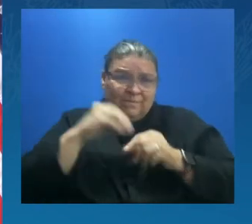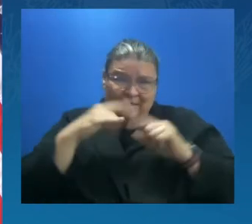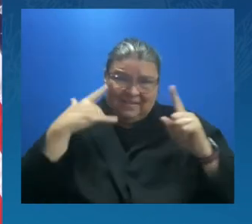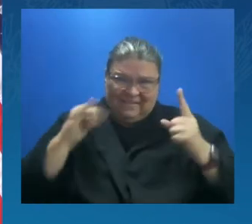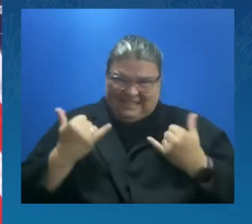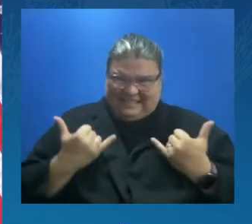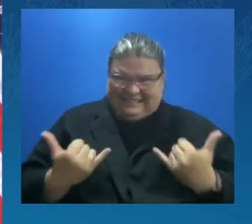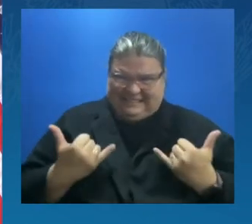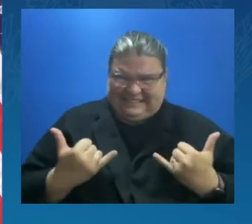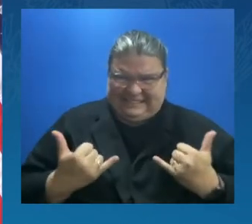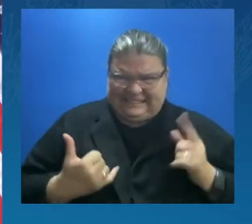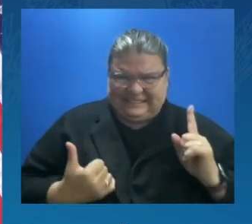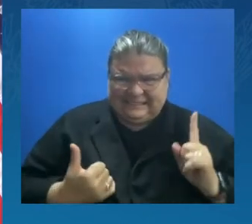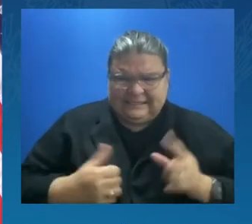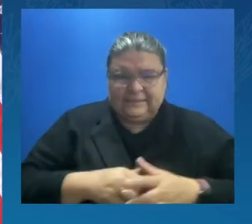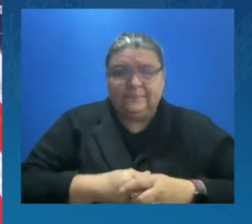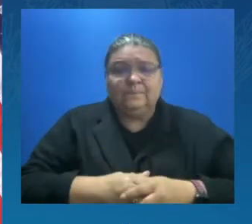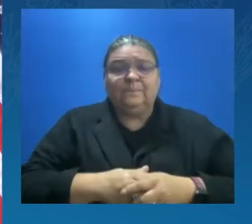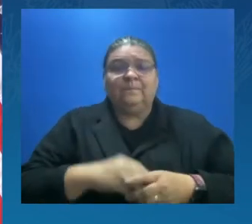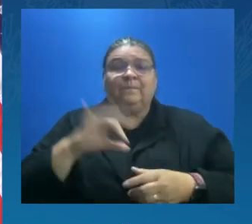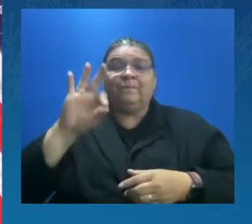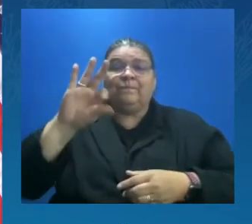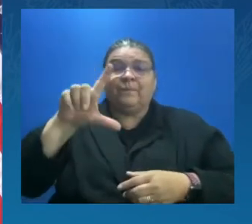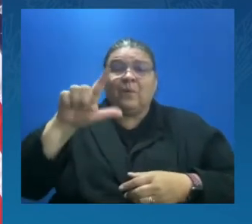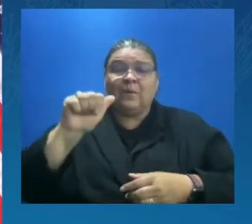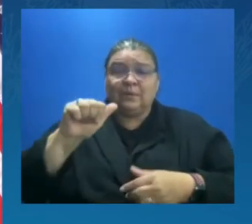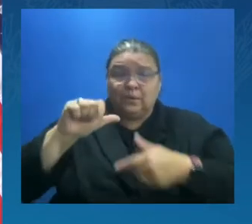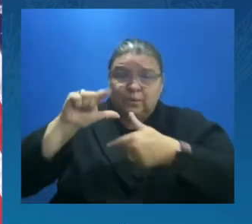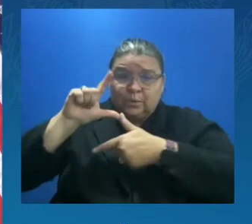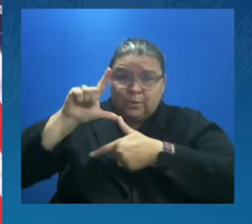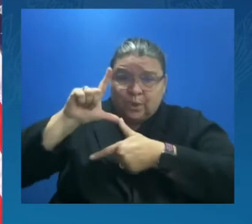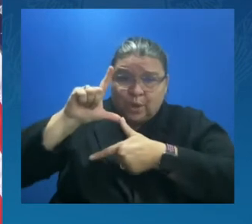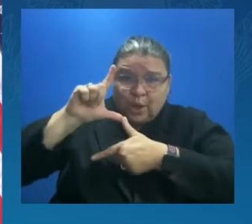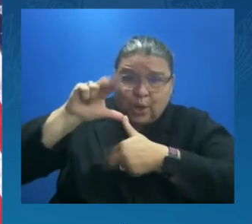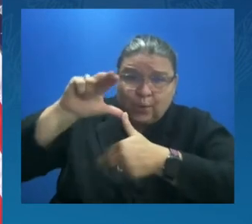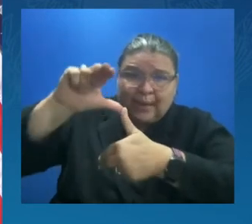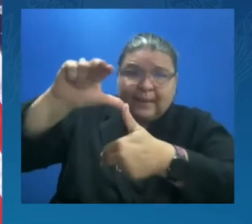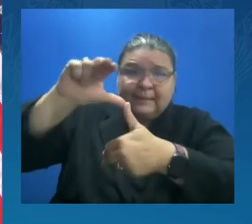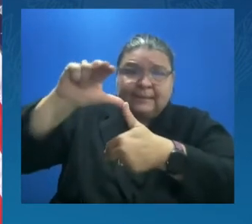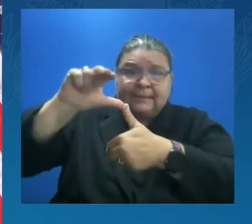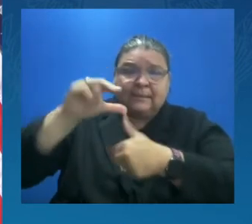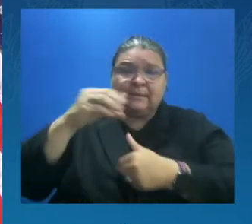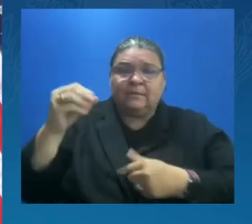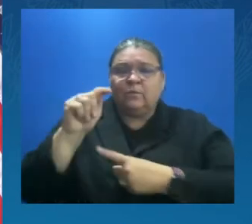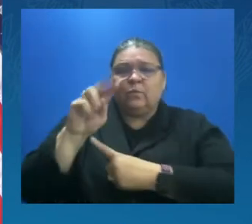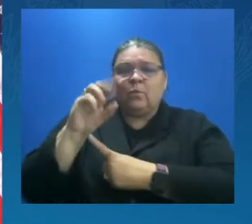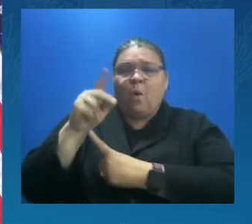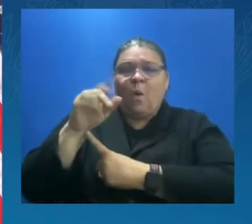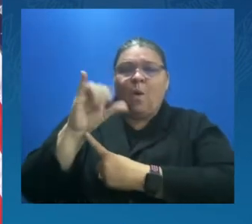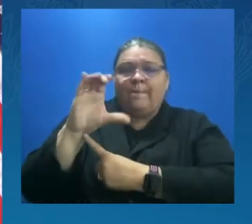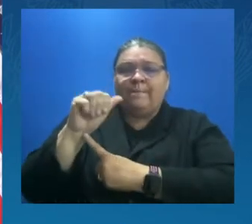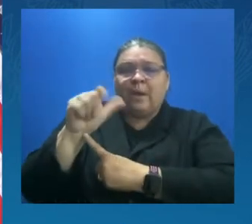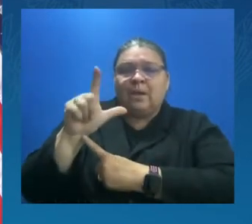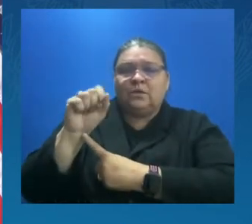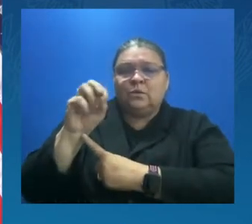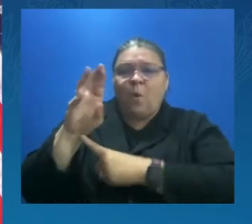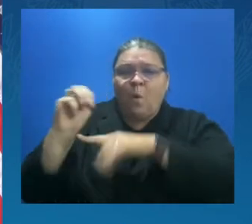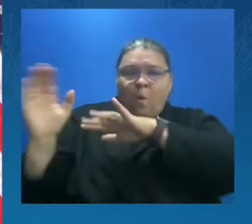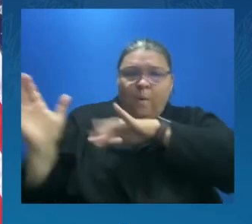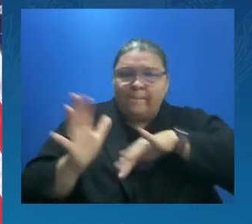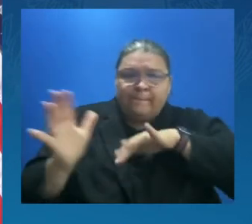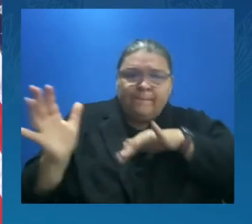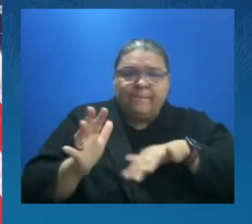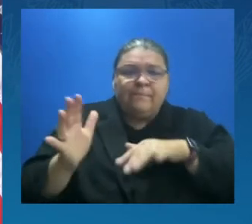and tropical storms make landfall on the coast. In addition, across our nation,